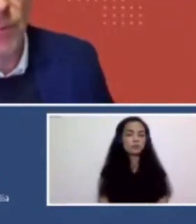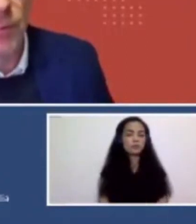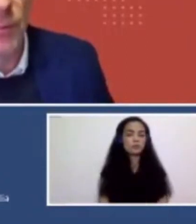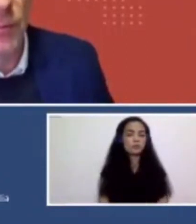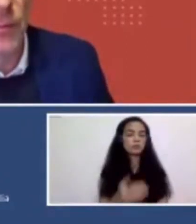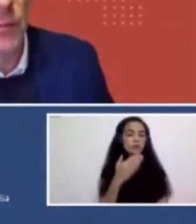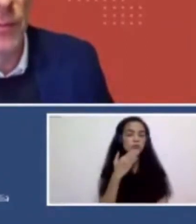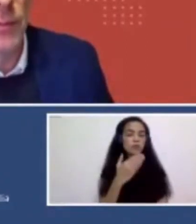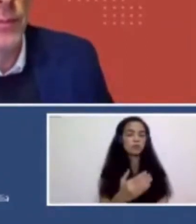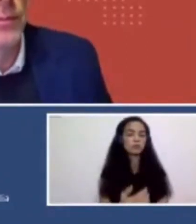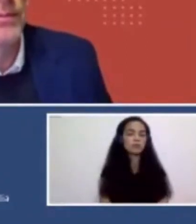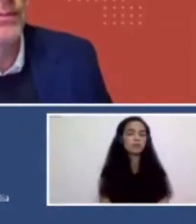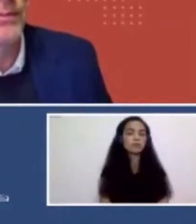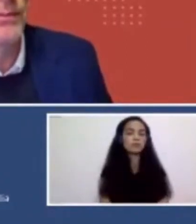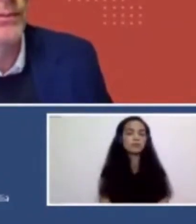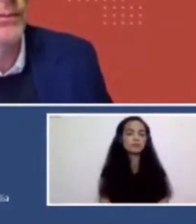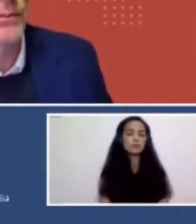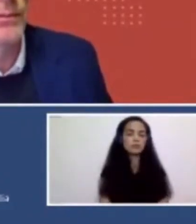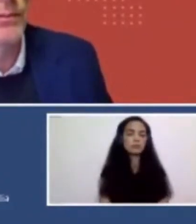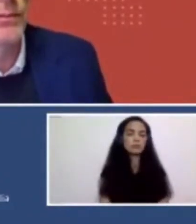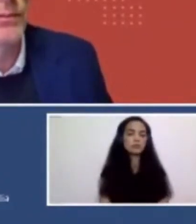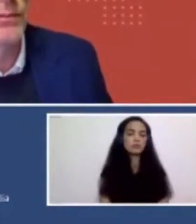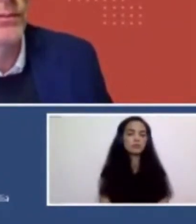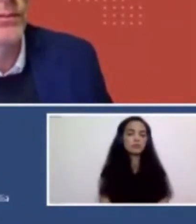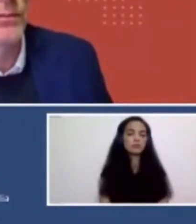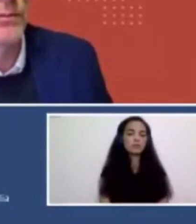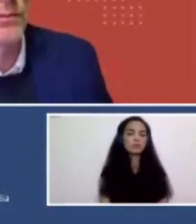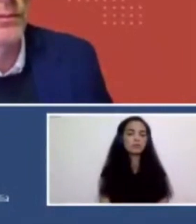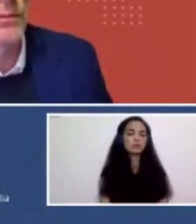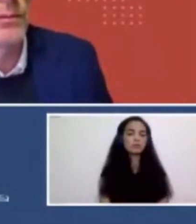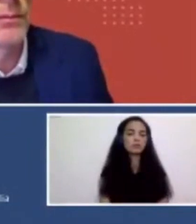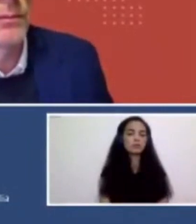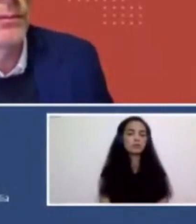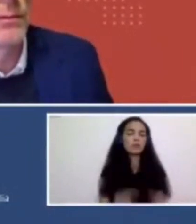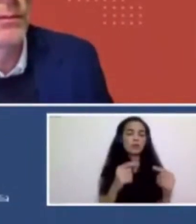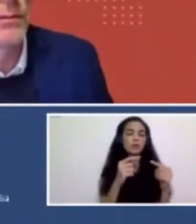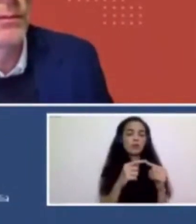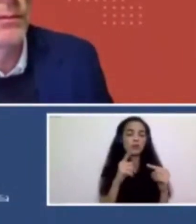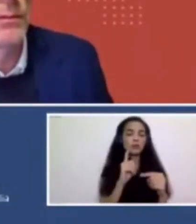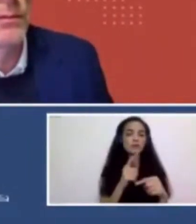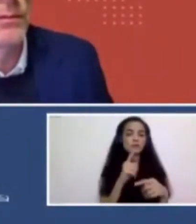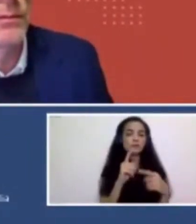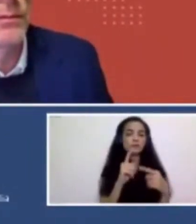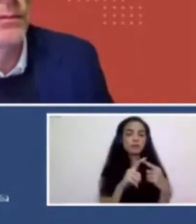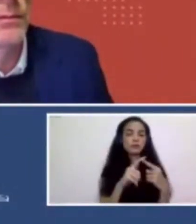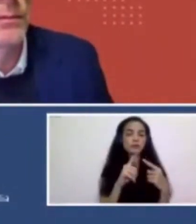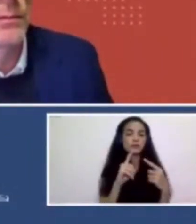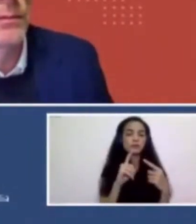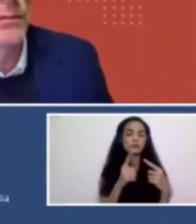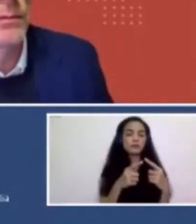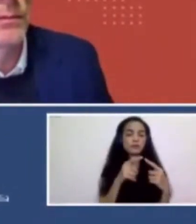question where there are two questions that I think relates to each other. First is from an anonymous